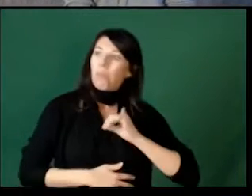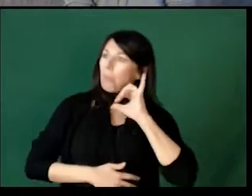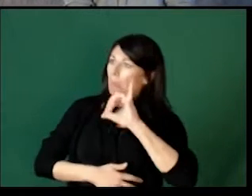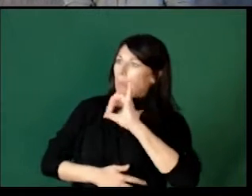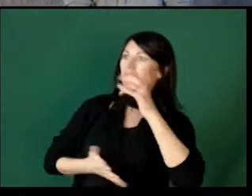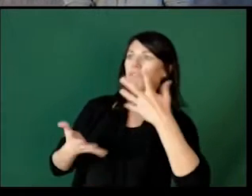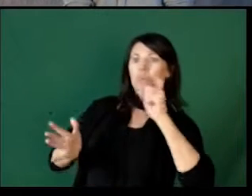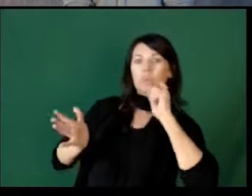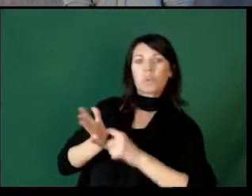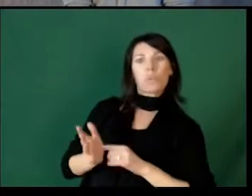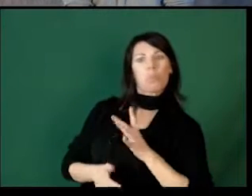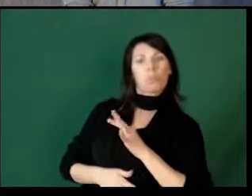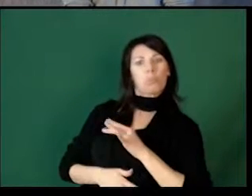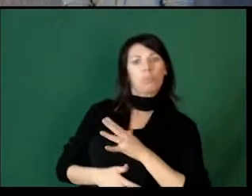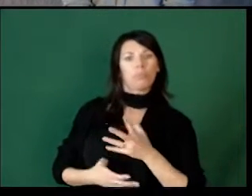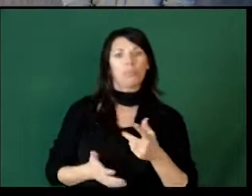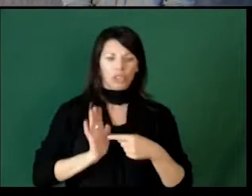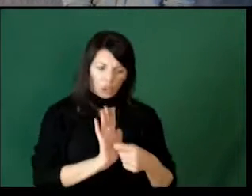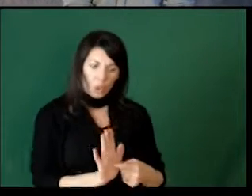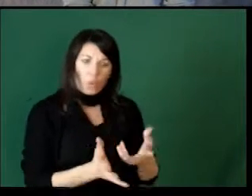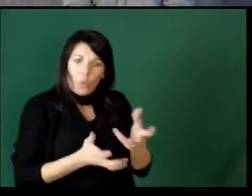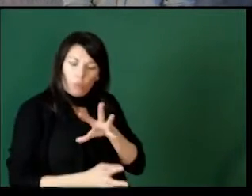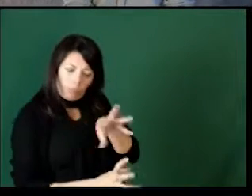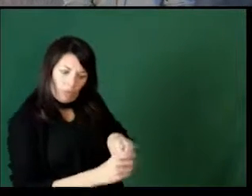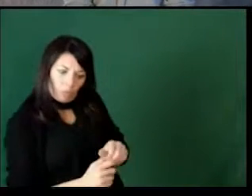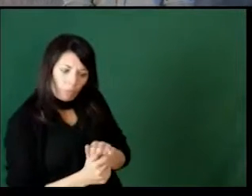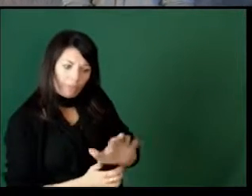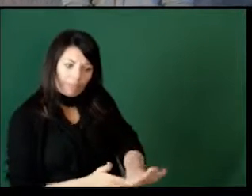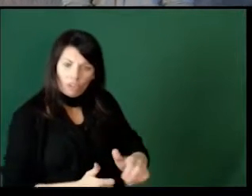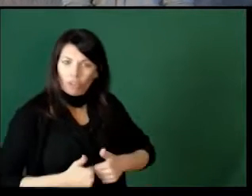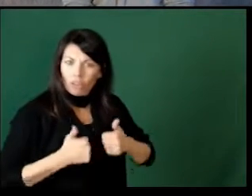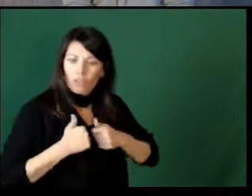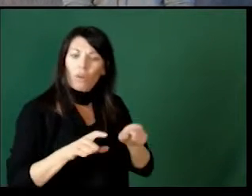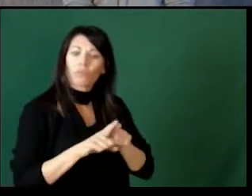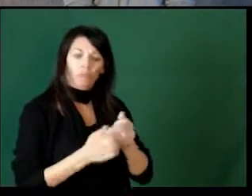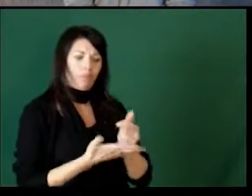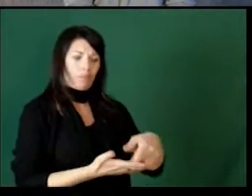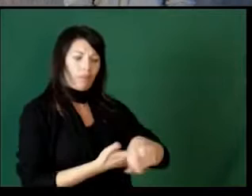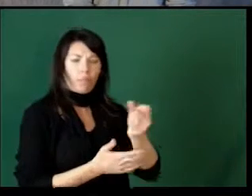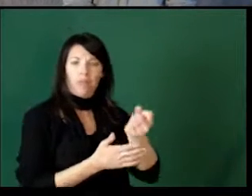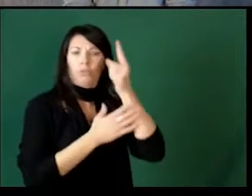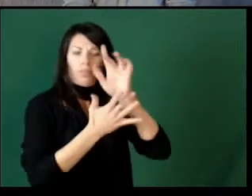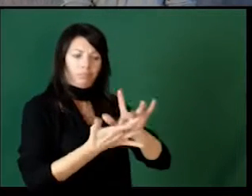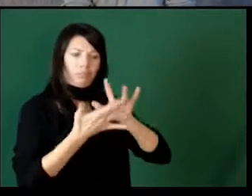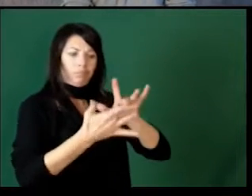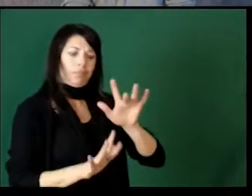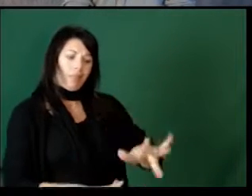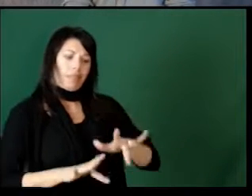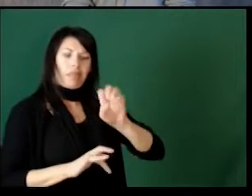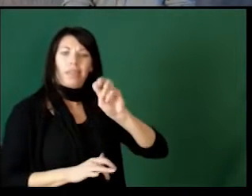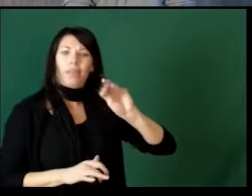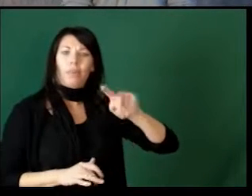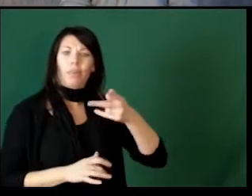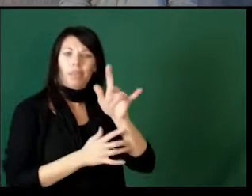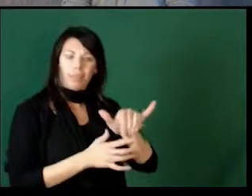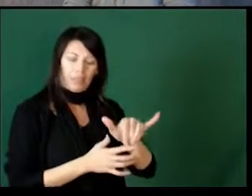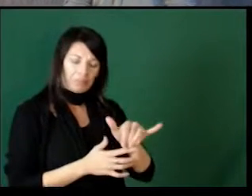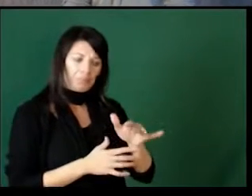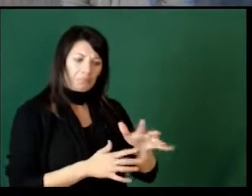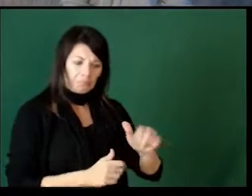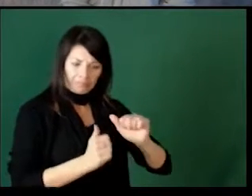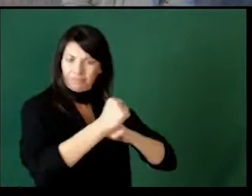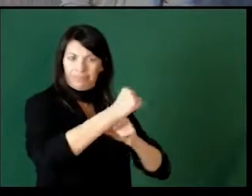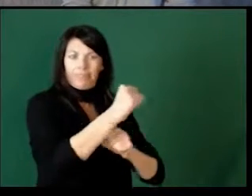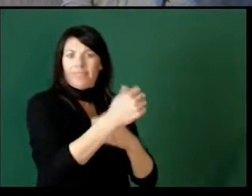and that you want to be involved in their lives. It helps build that empathy with your child when things are good. Then,